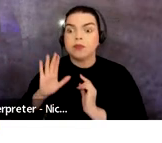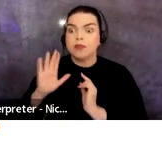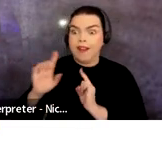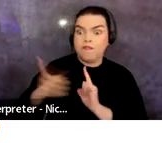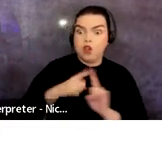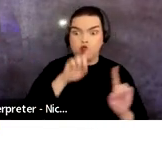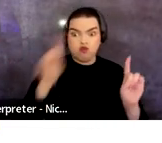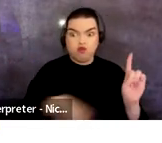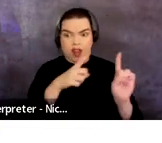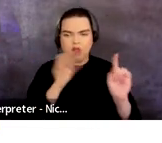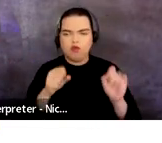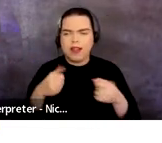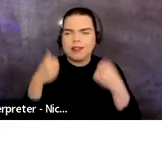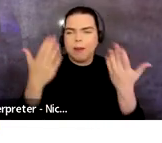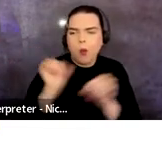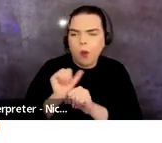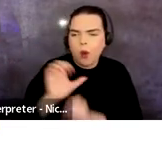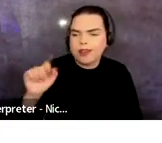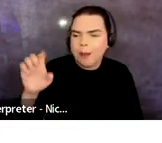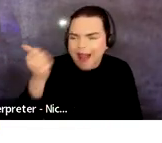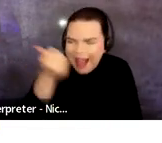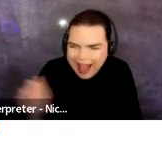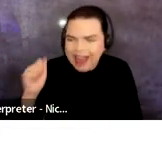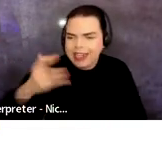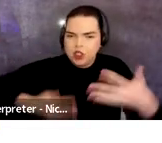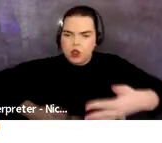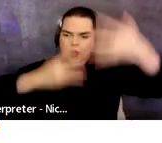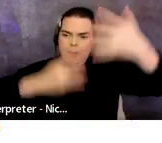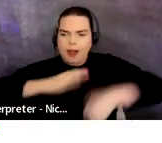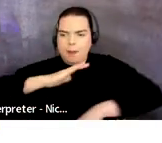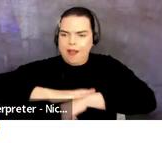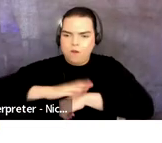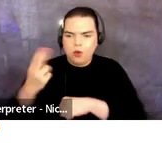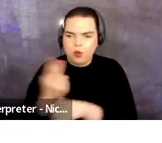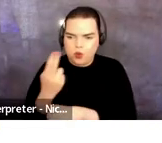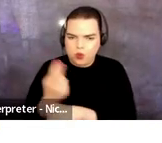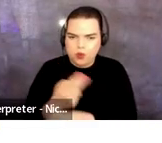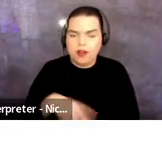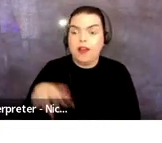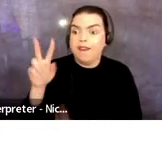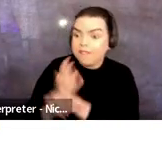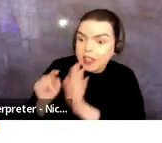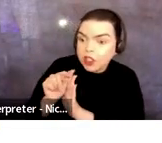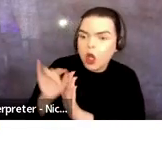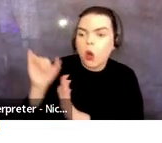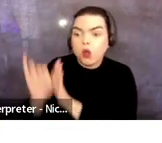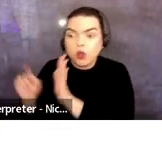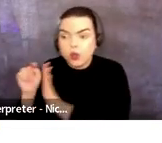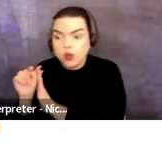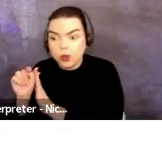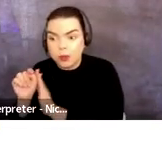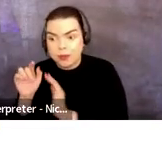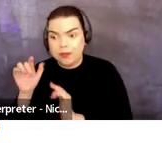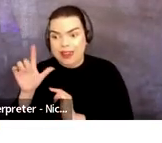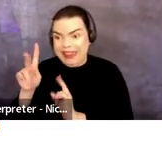you can submit work samples from any streaming platform you like. That said, Vimeo and YouTube links have seemed to work best